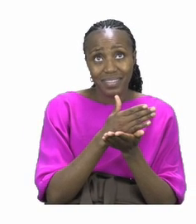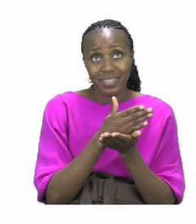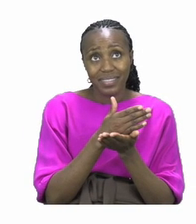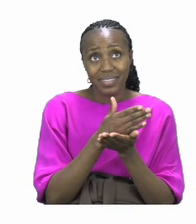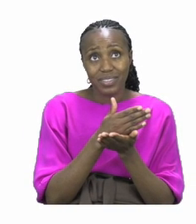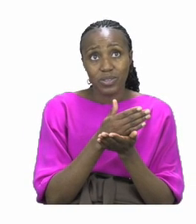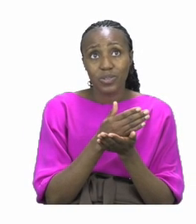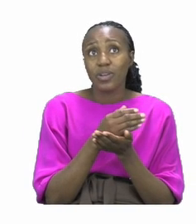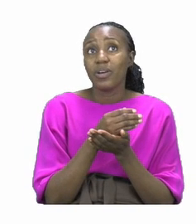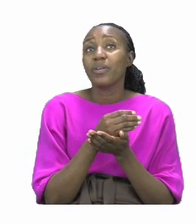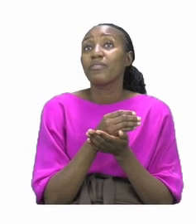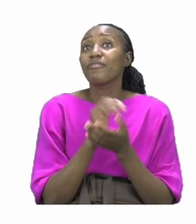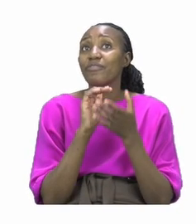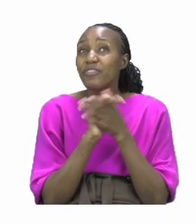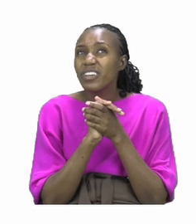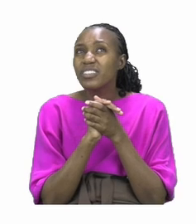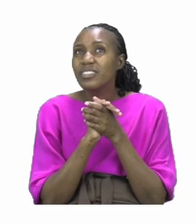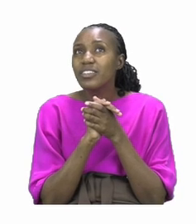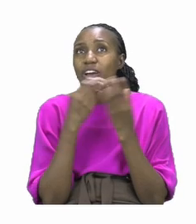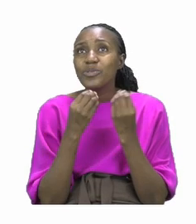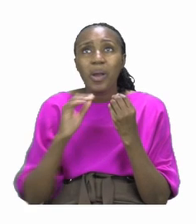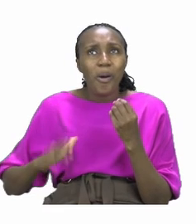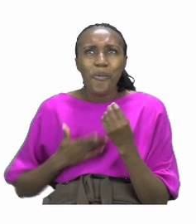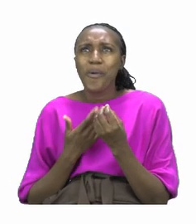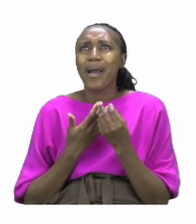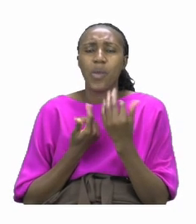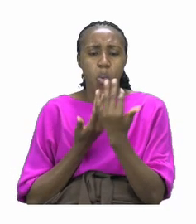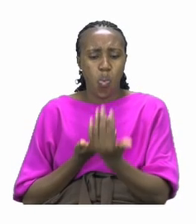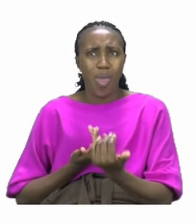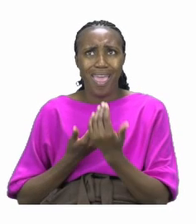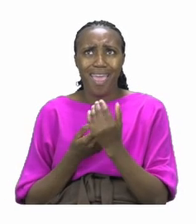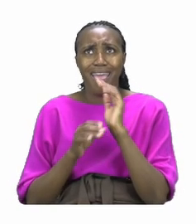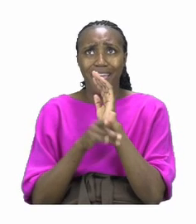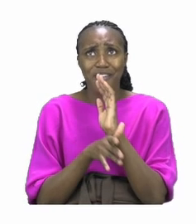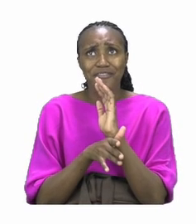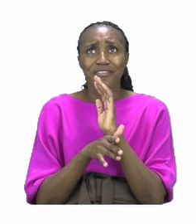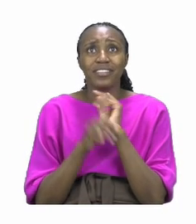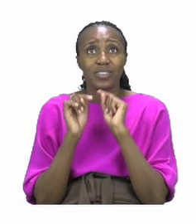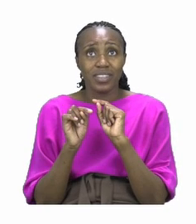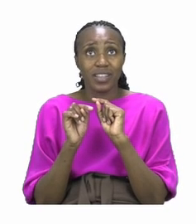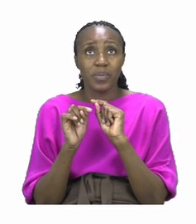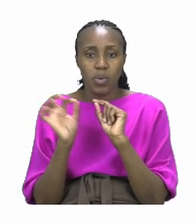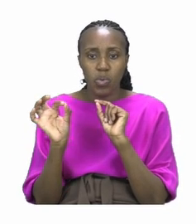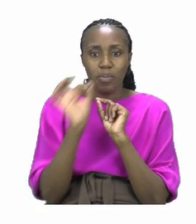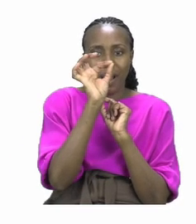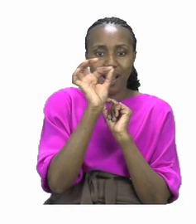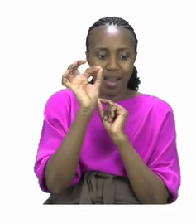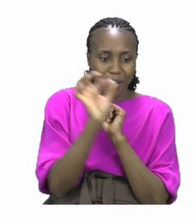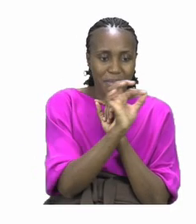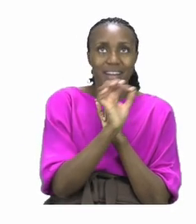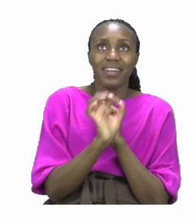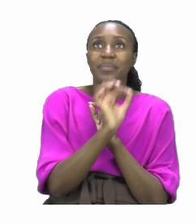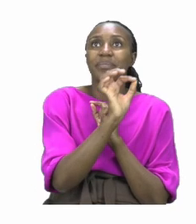friends. Now the children are waiting for fruits so we are going to do that by using lines. Let's